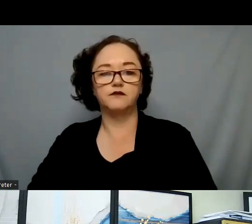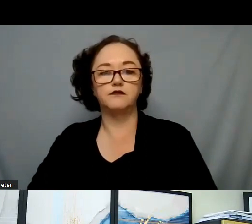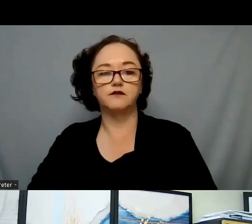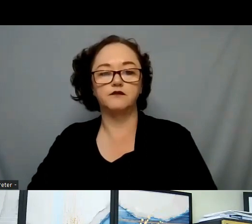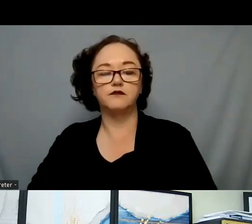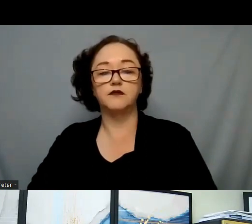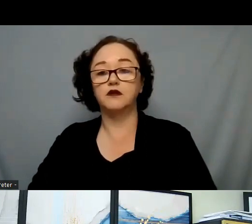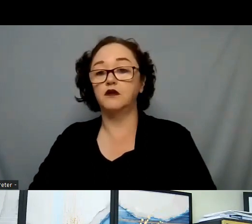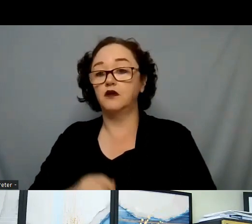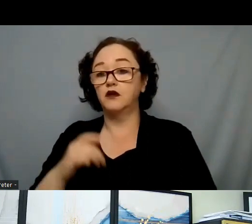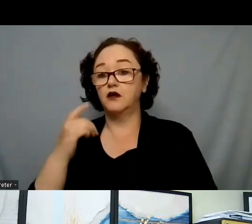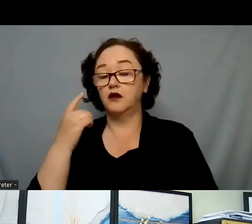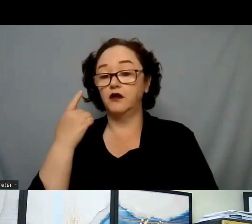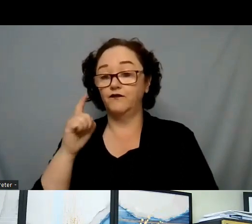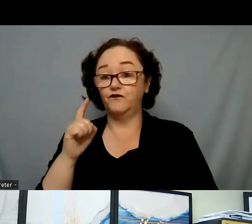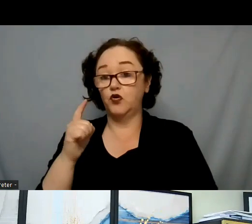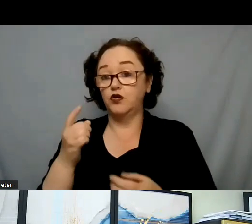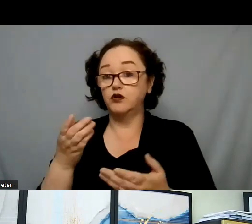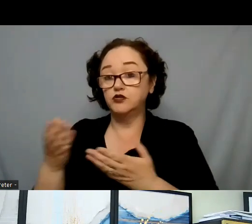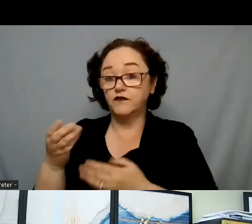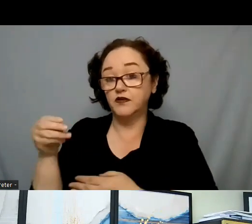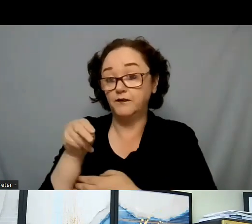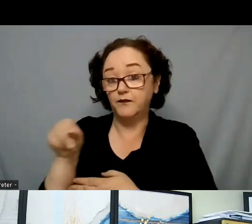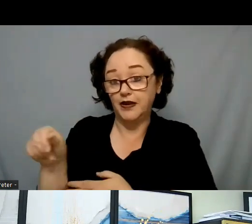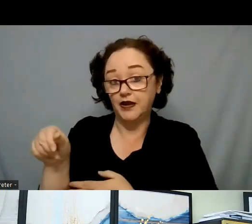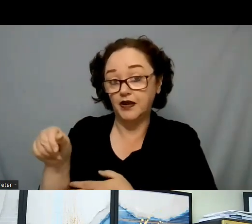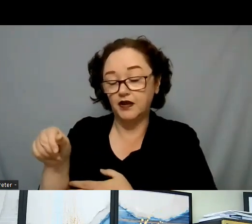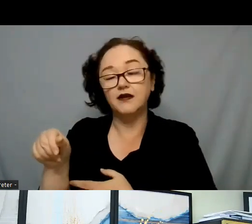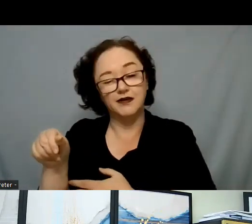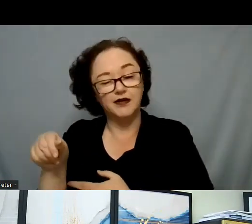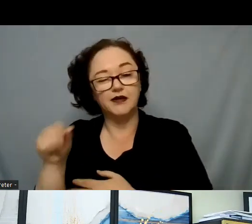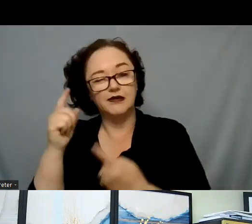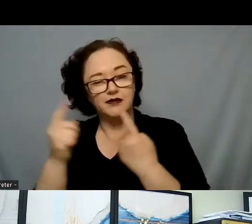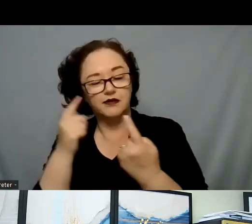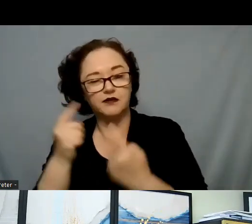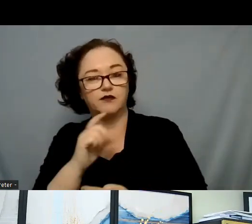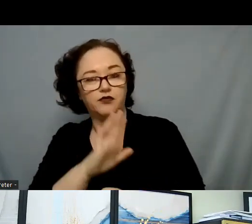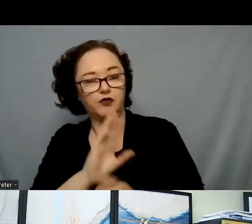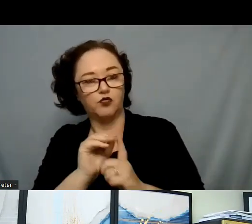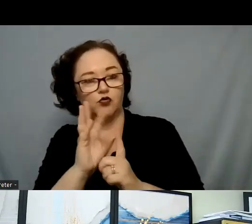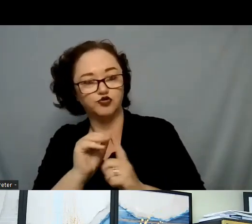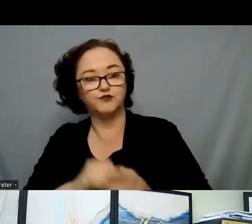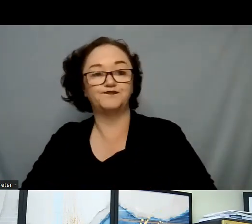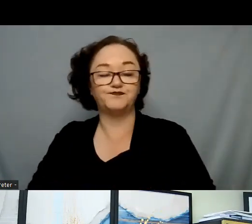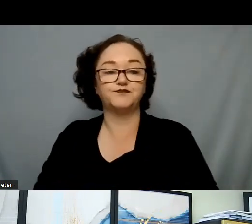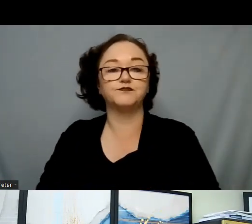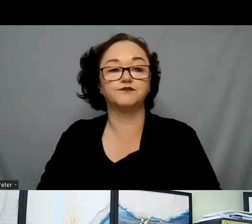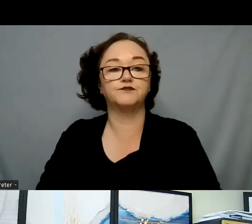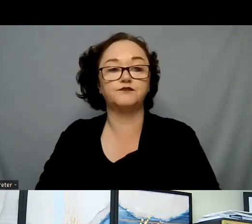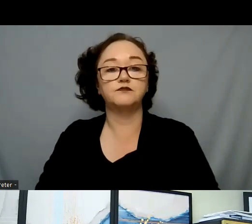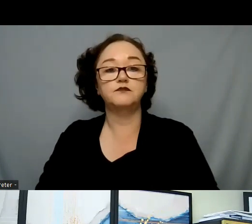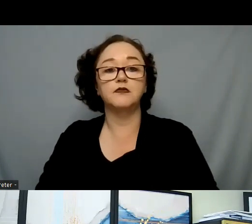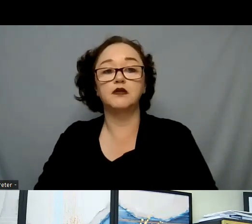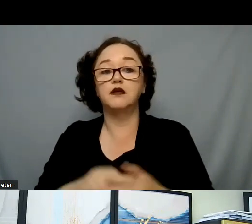that we're meeting with. Ways culture may unpick mental health is cultural stigma. I mentioned that before. So,